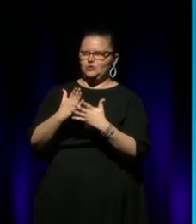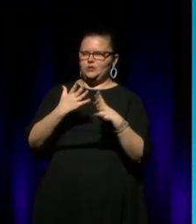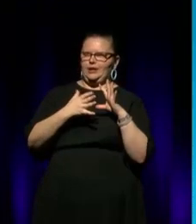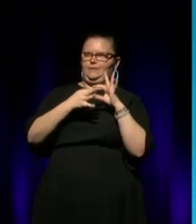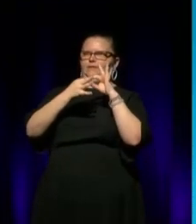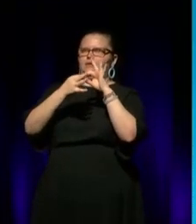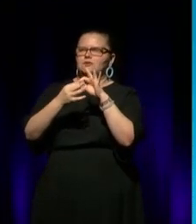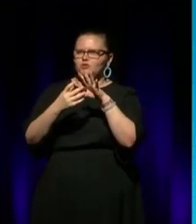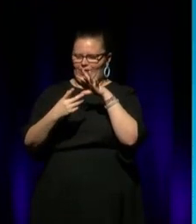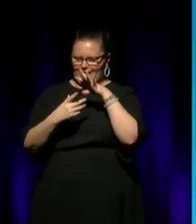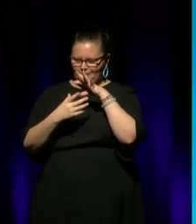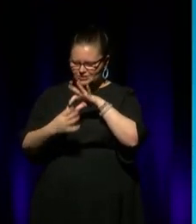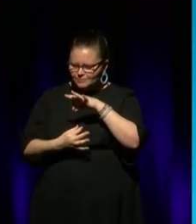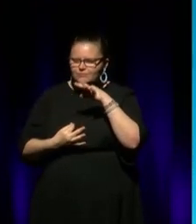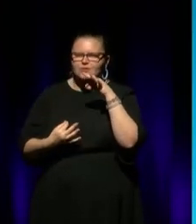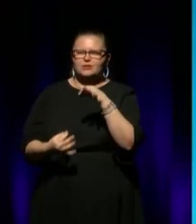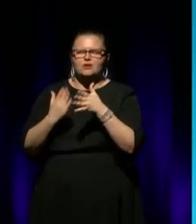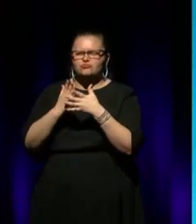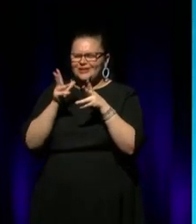to care for it. And...